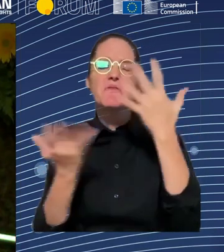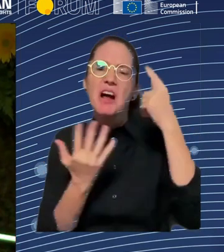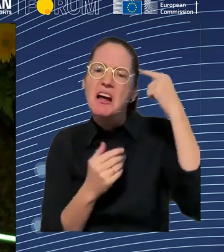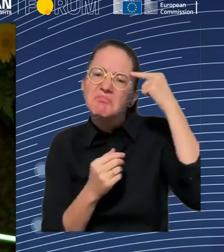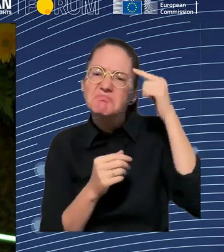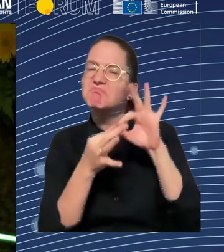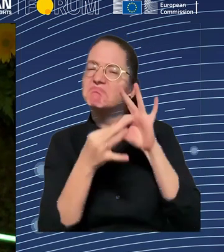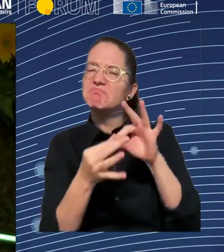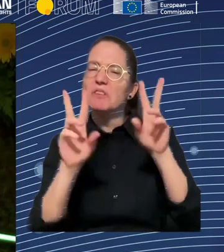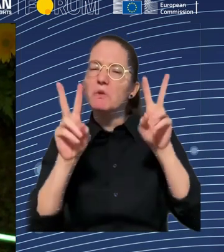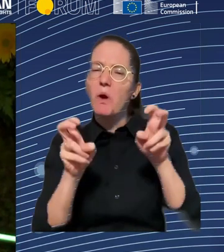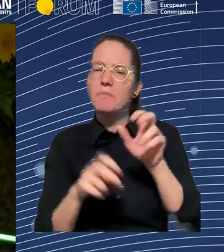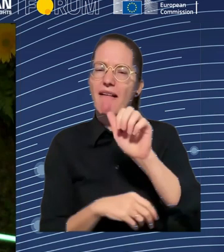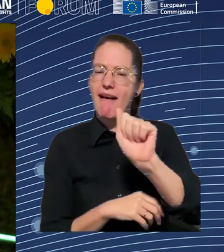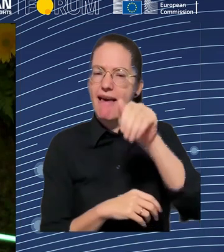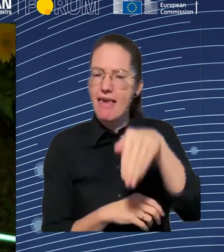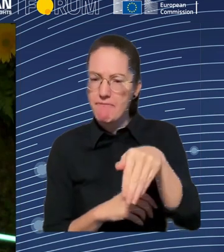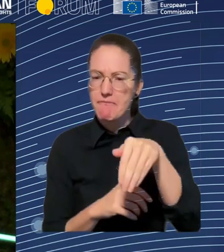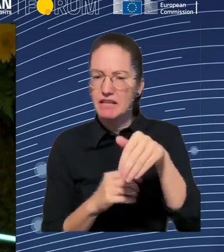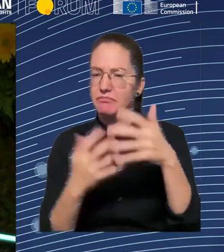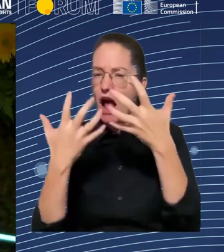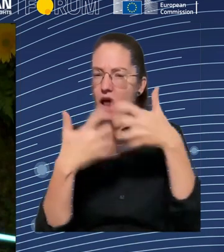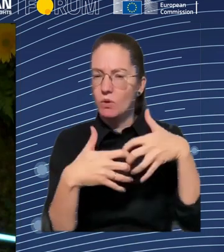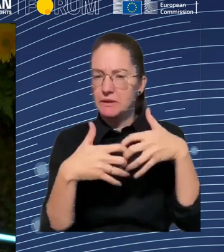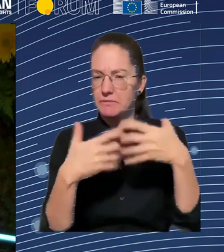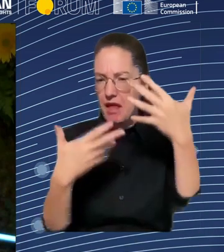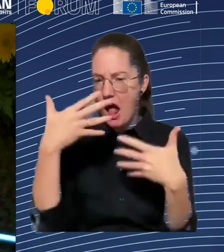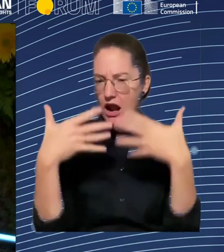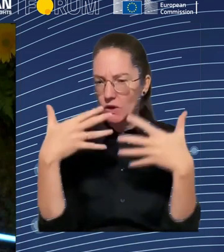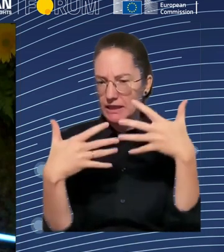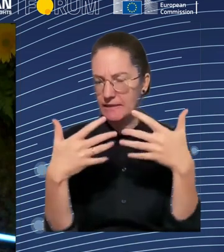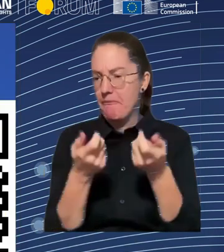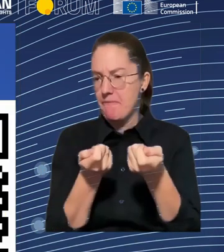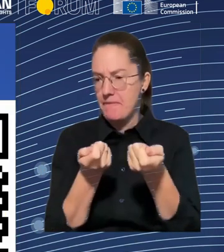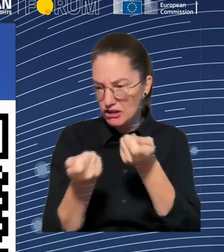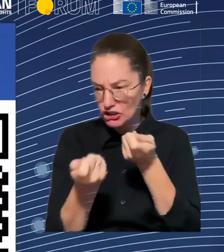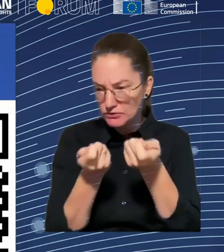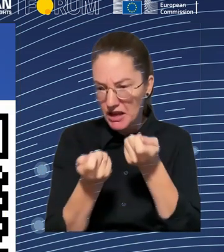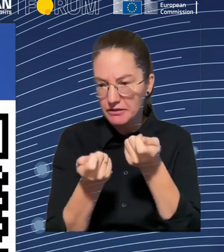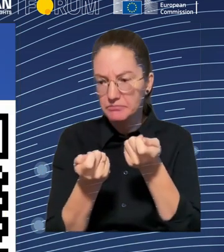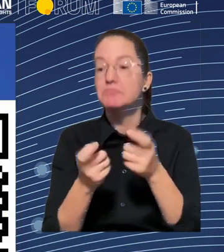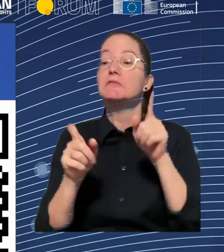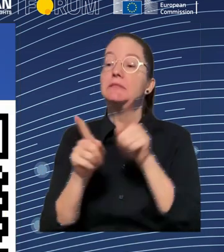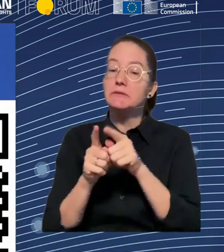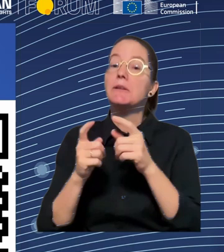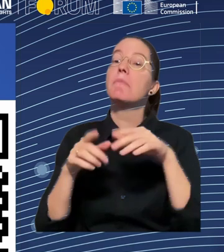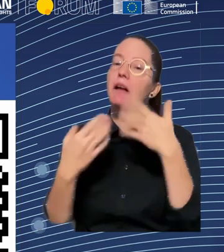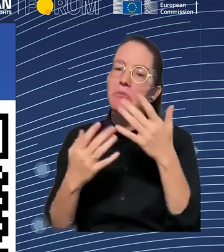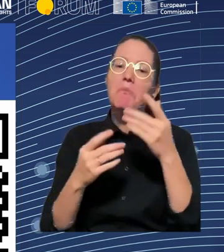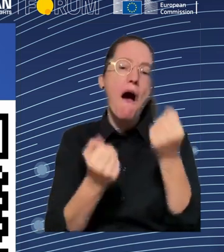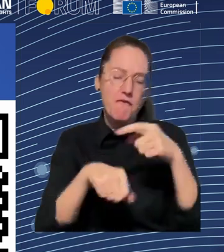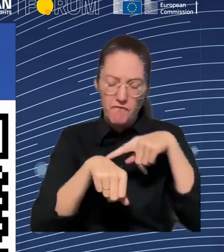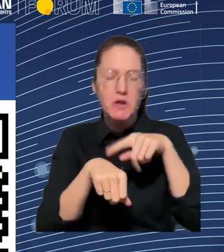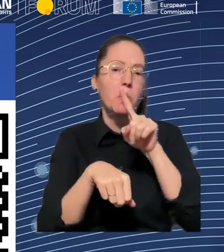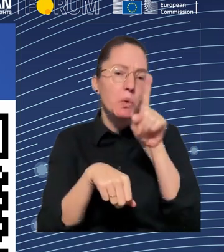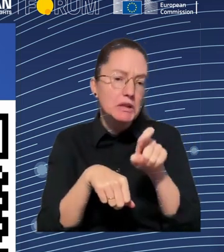to ask questions through Slido. And also, I mean, you will have an opportunity to speak with the microphone, of course. So, let's